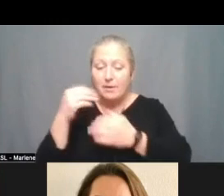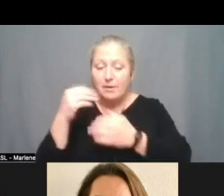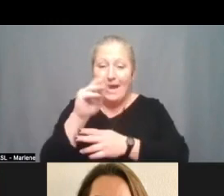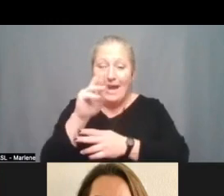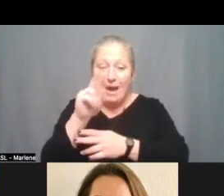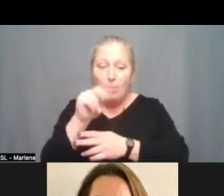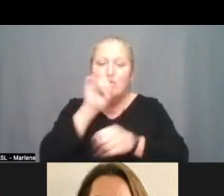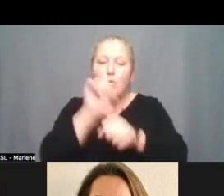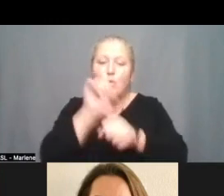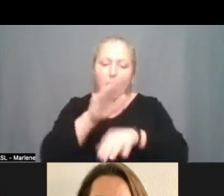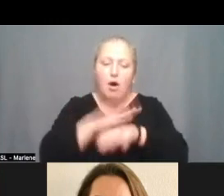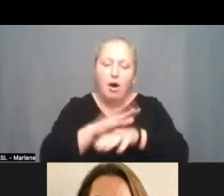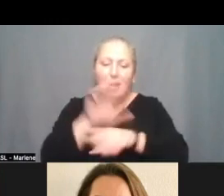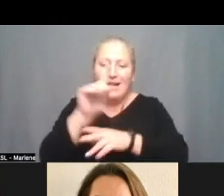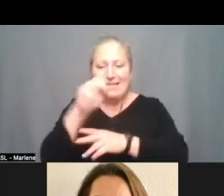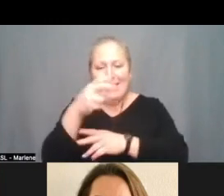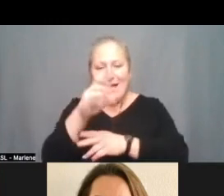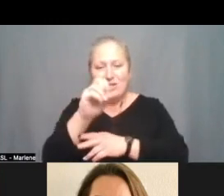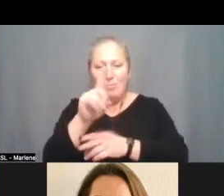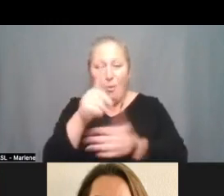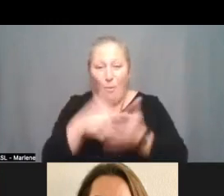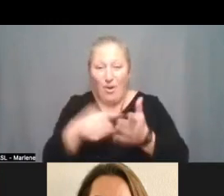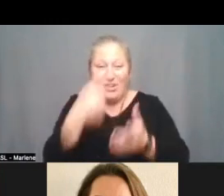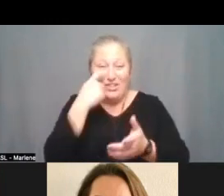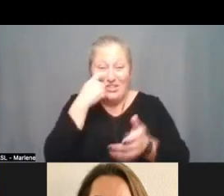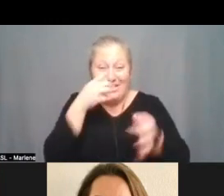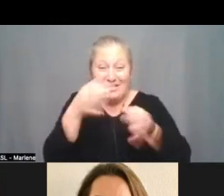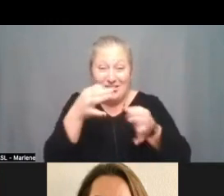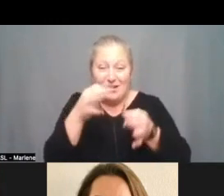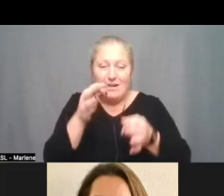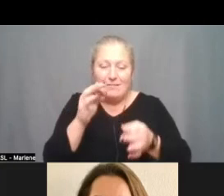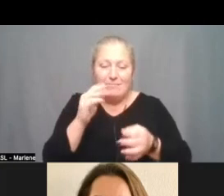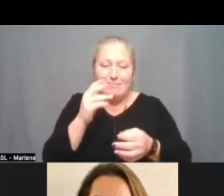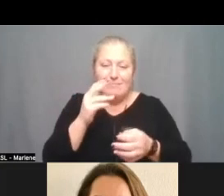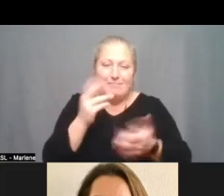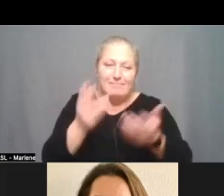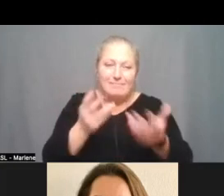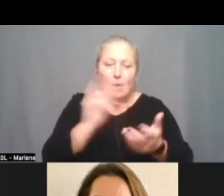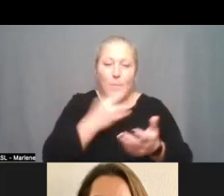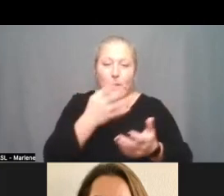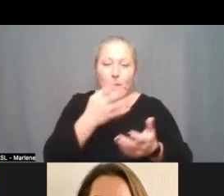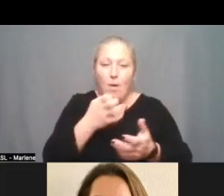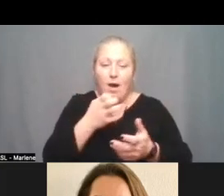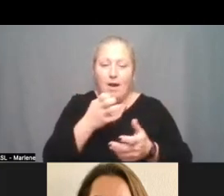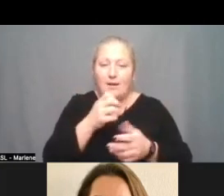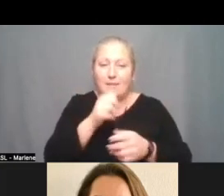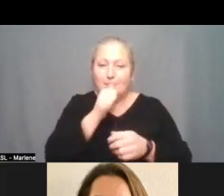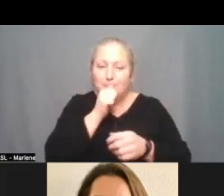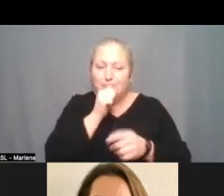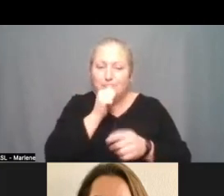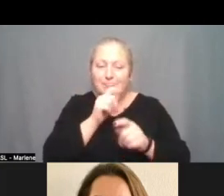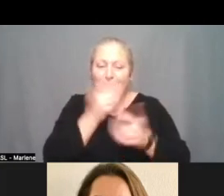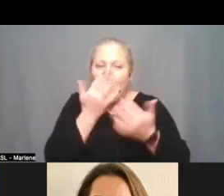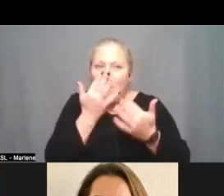um what you just kind of described we we wanted to keep it um under wraps but you sort of ruined it for everybody